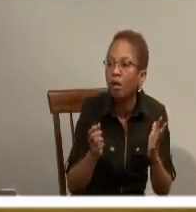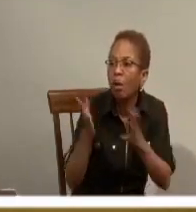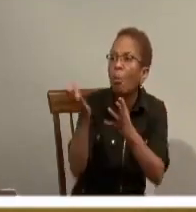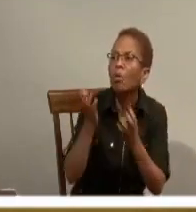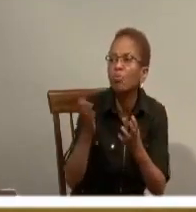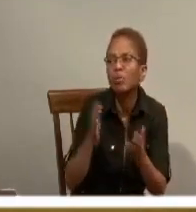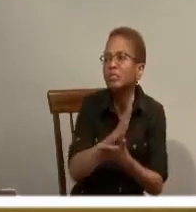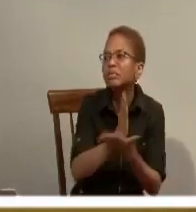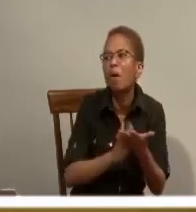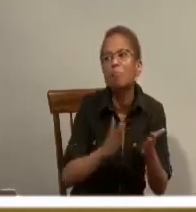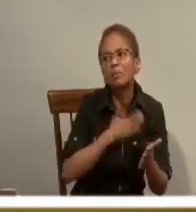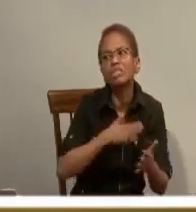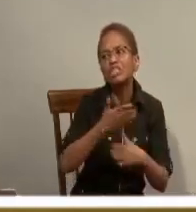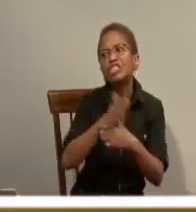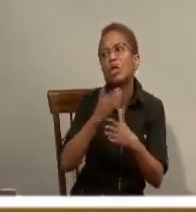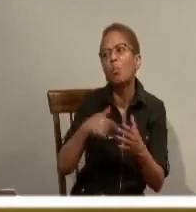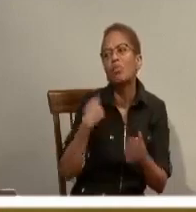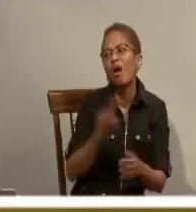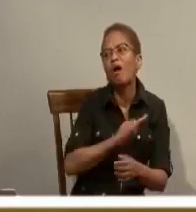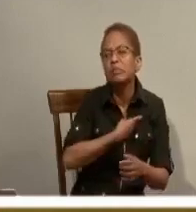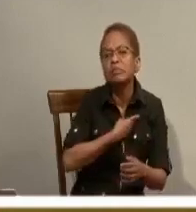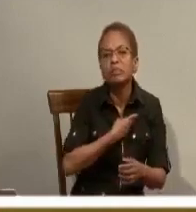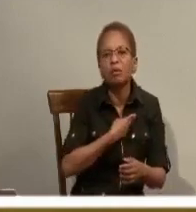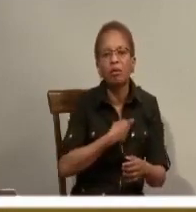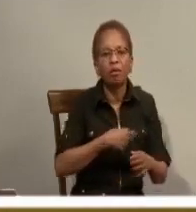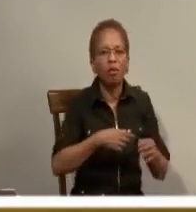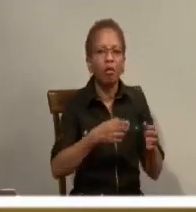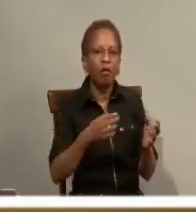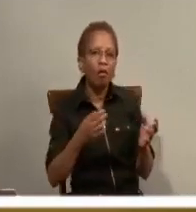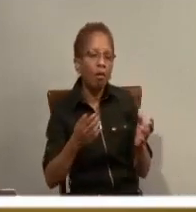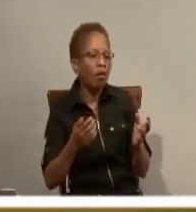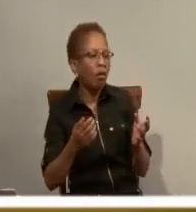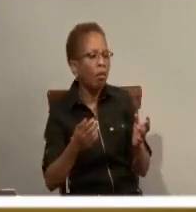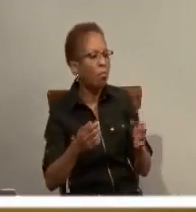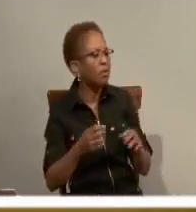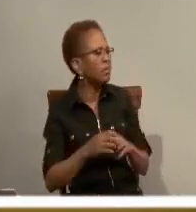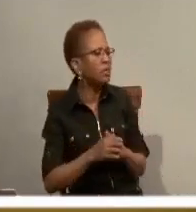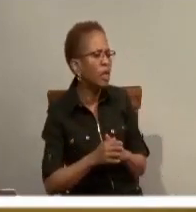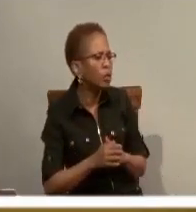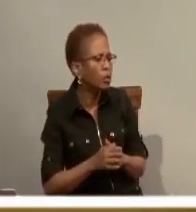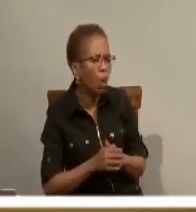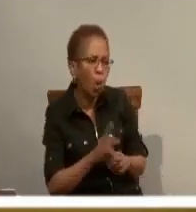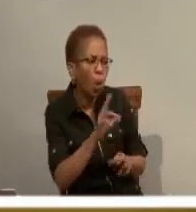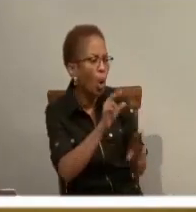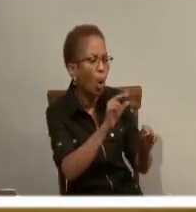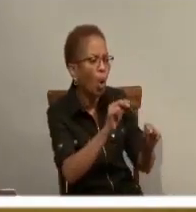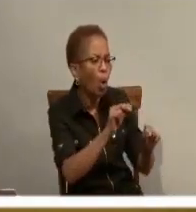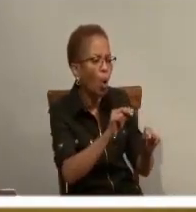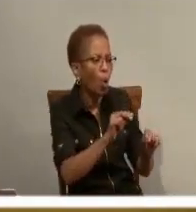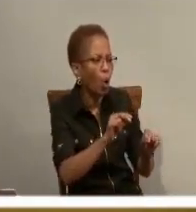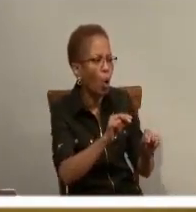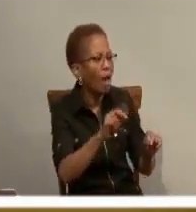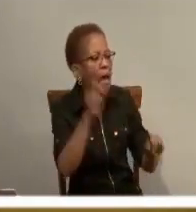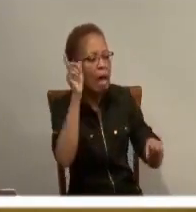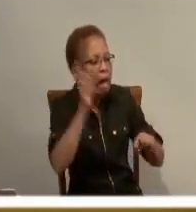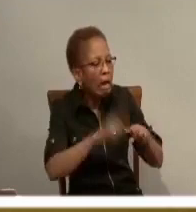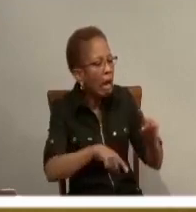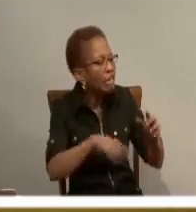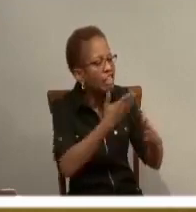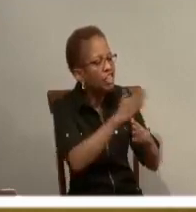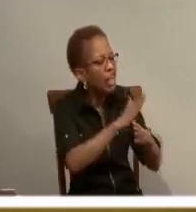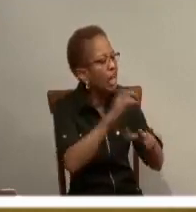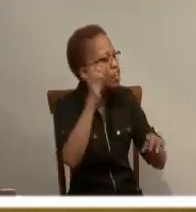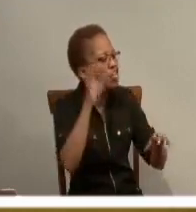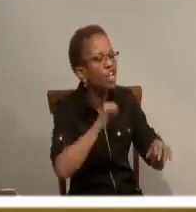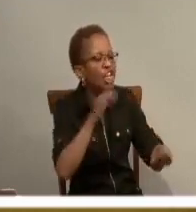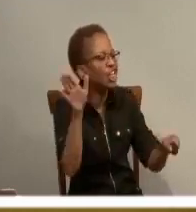us. In other words, the light cannot be lit with half the oil. So you need all of this oil if we're going to make this